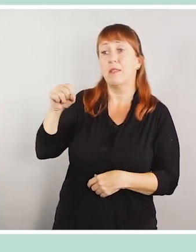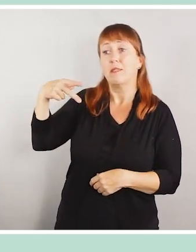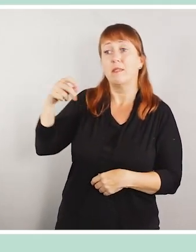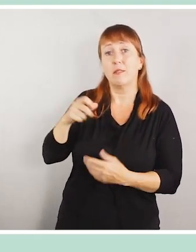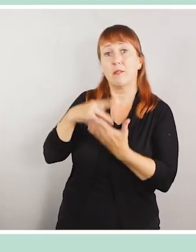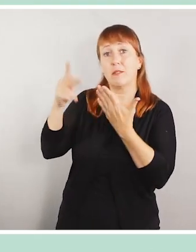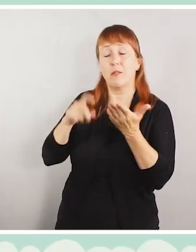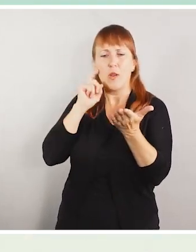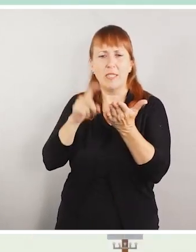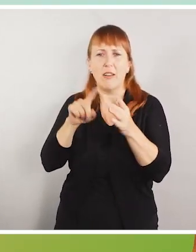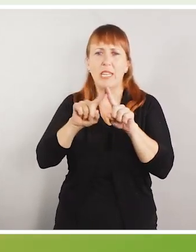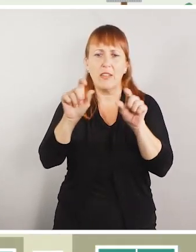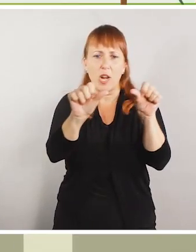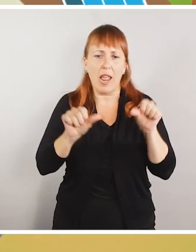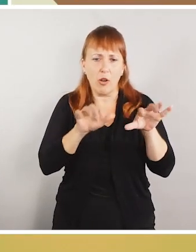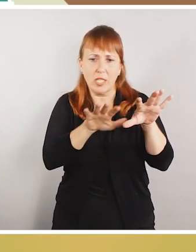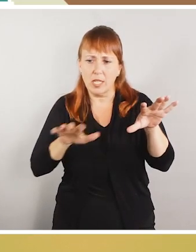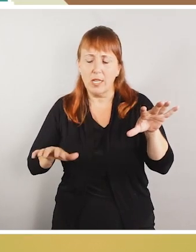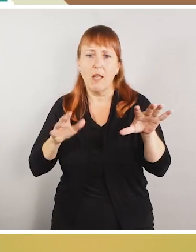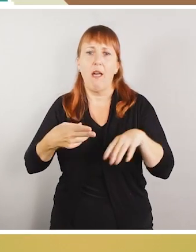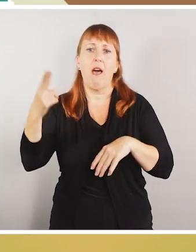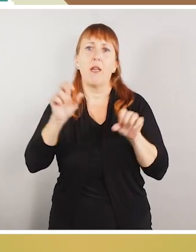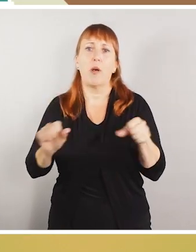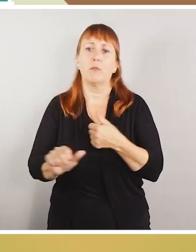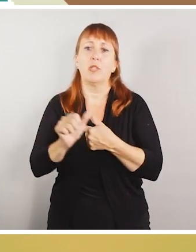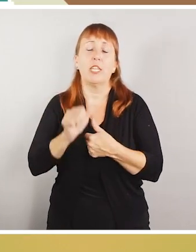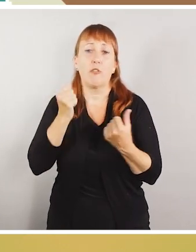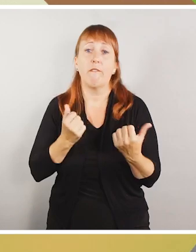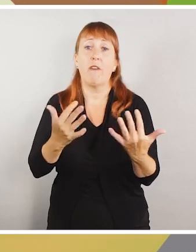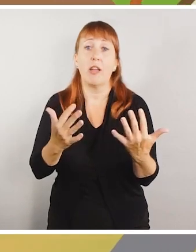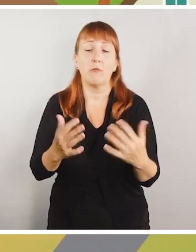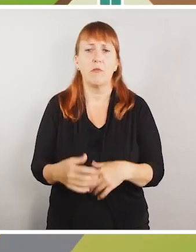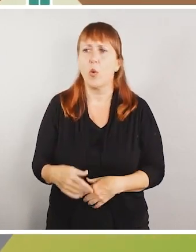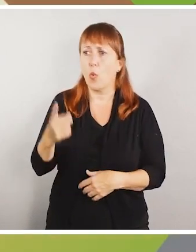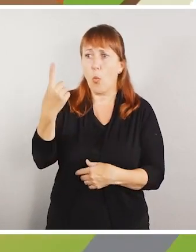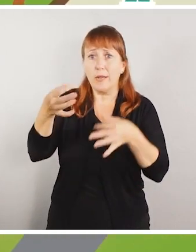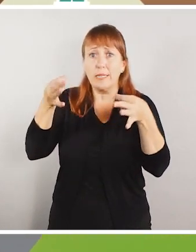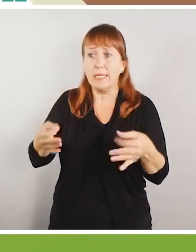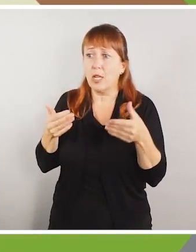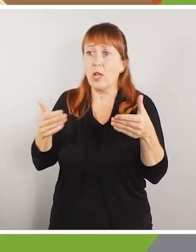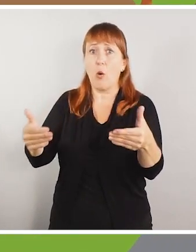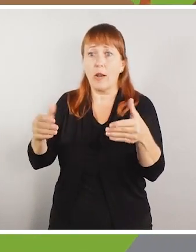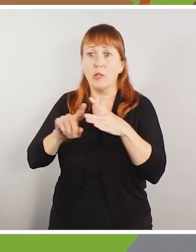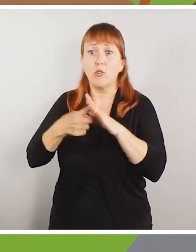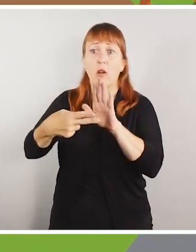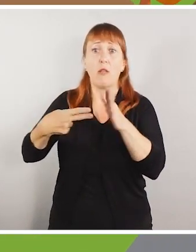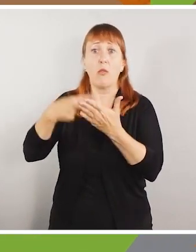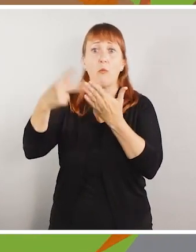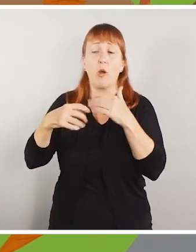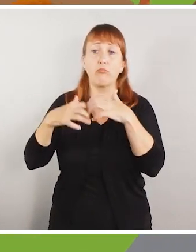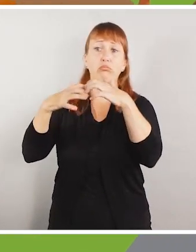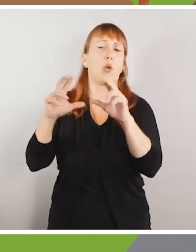PSPS program identifies areas in high risk of wildfires. While no single factor will drive a PSPS,